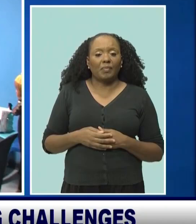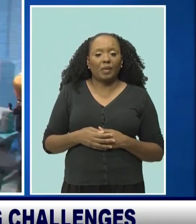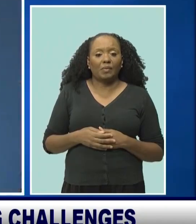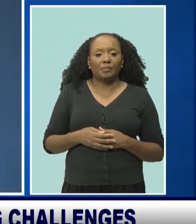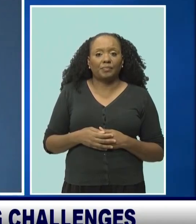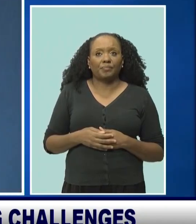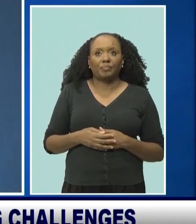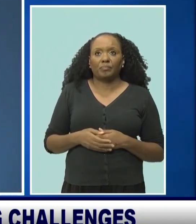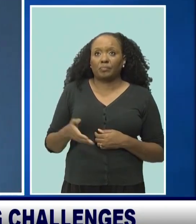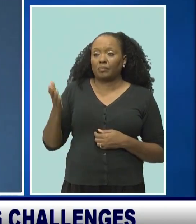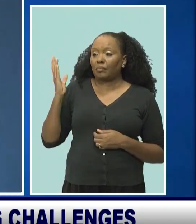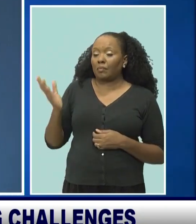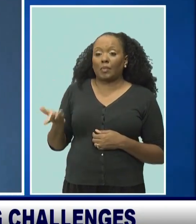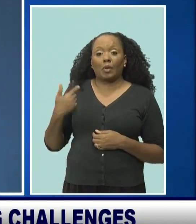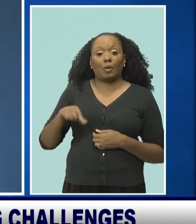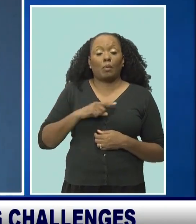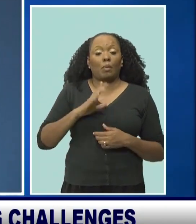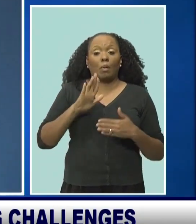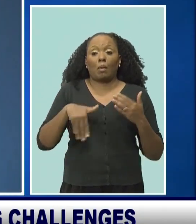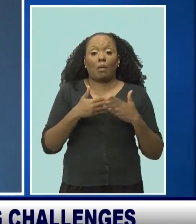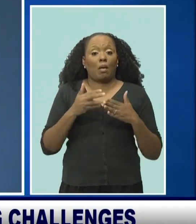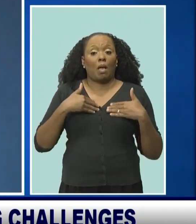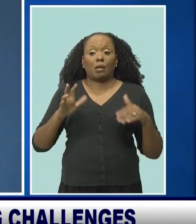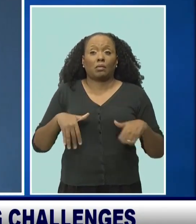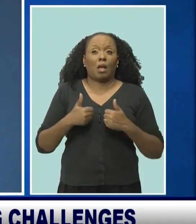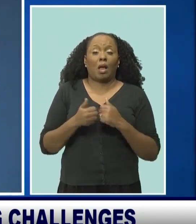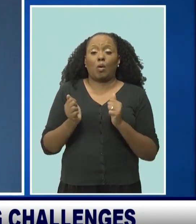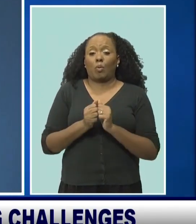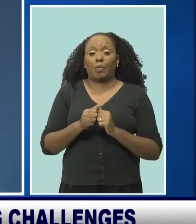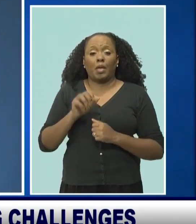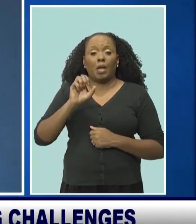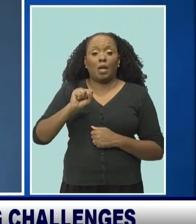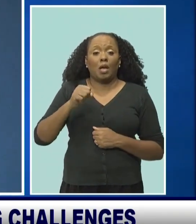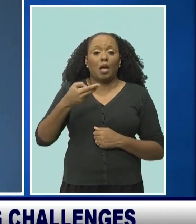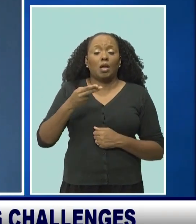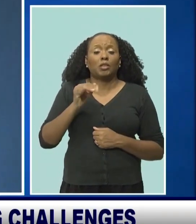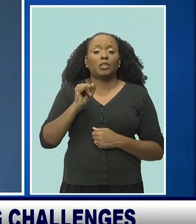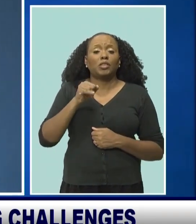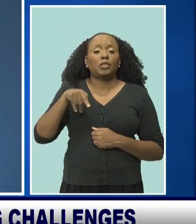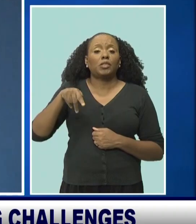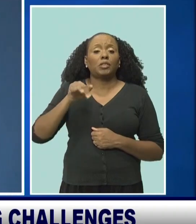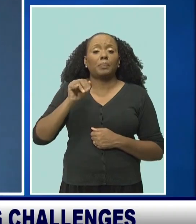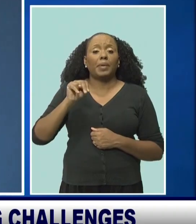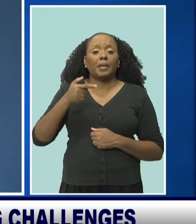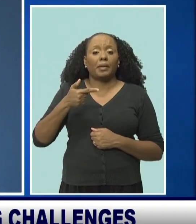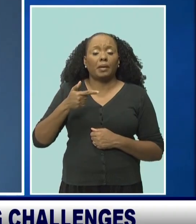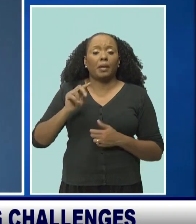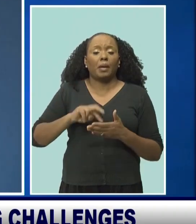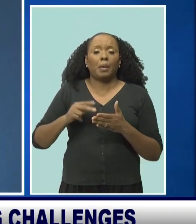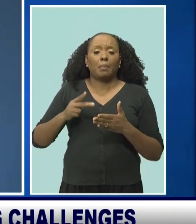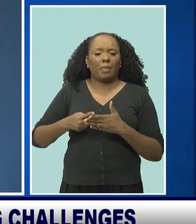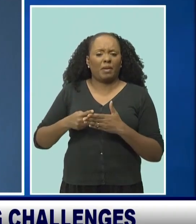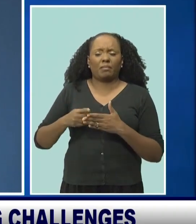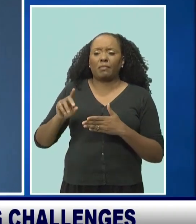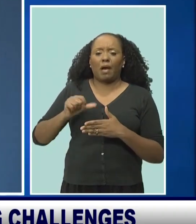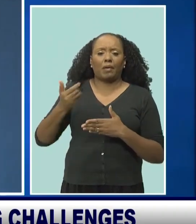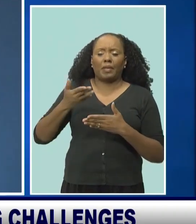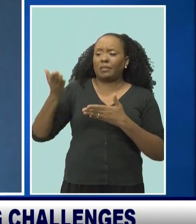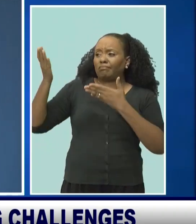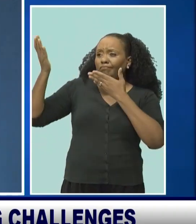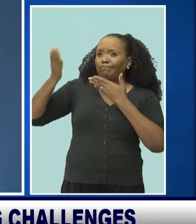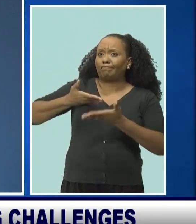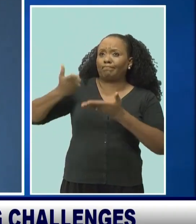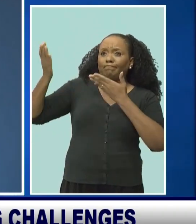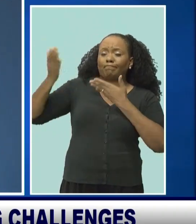We've all had challenges in shipping and a whole range of things and to the extent that we're here today, I'm happy that we've been able to